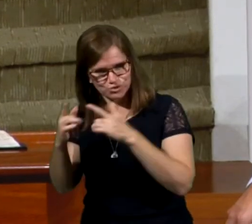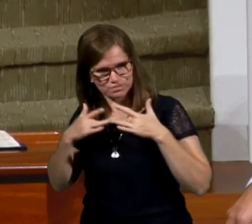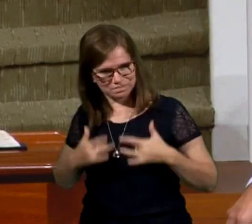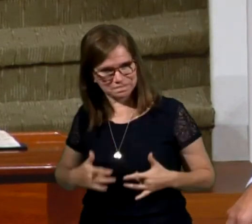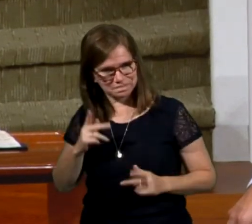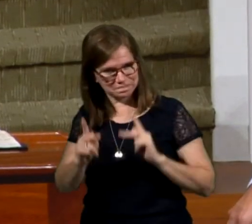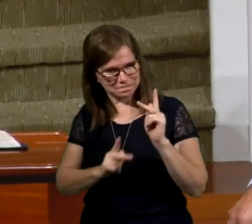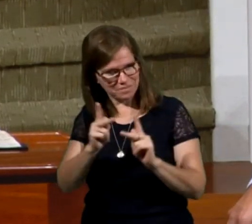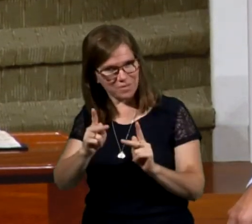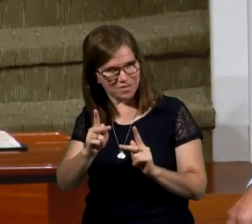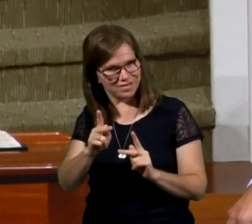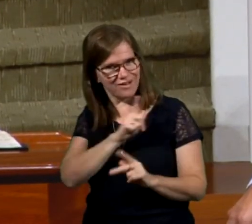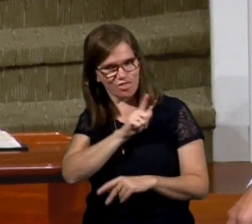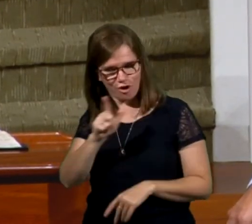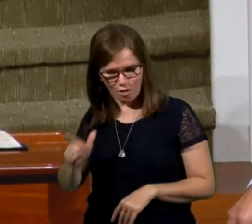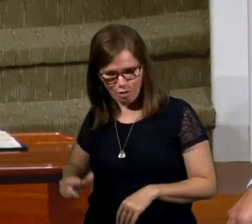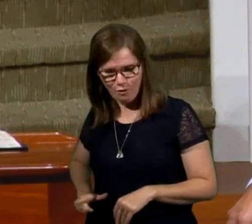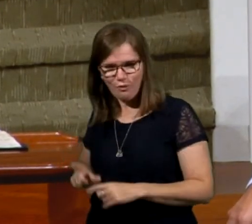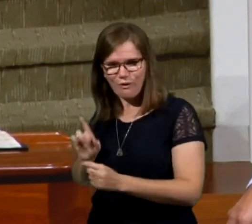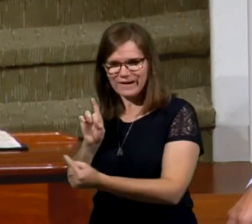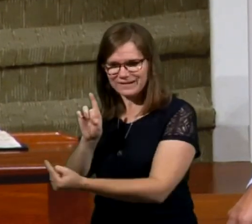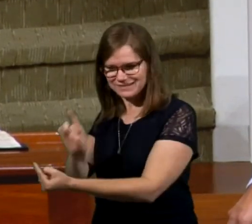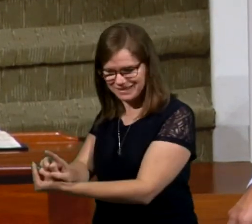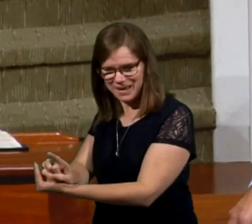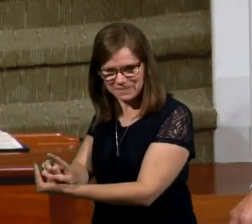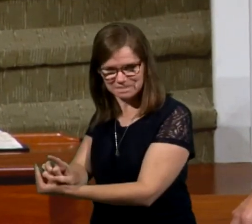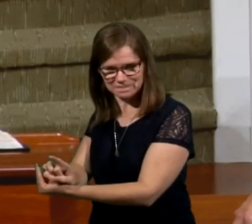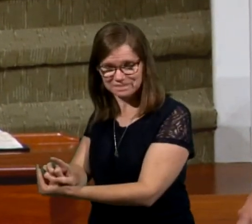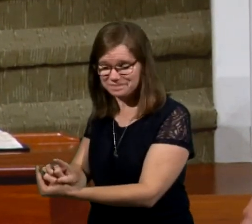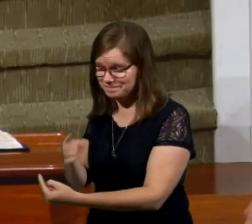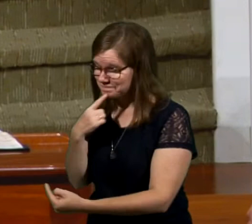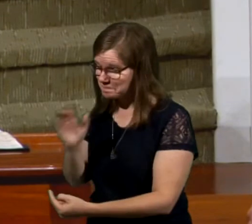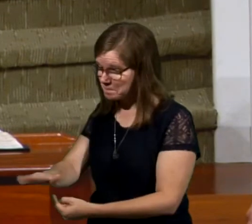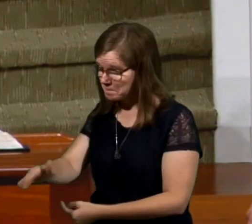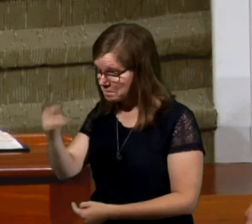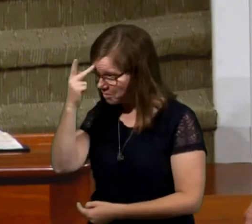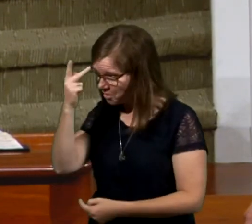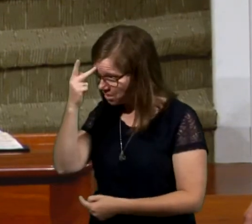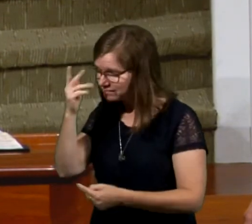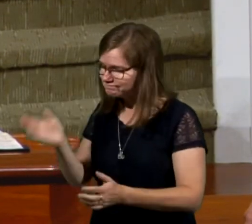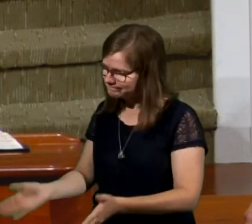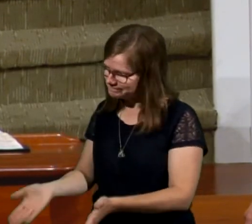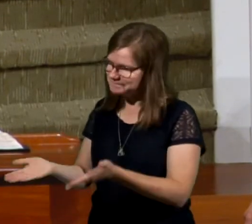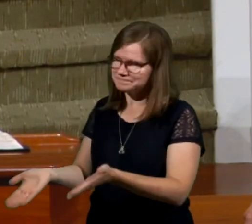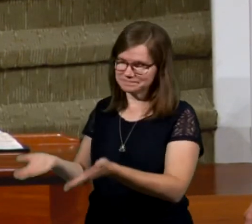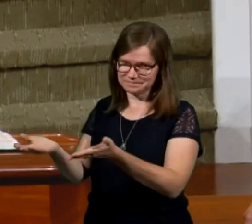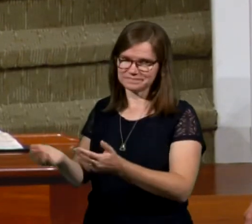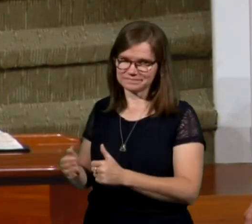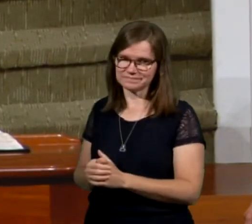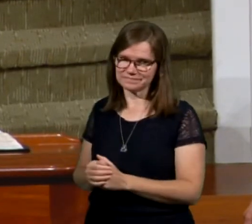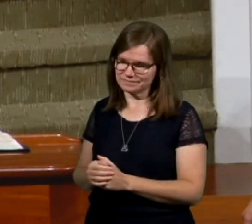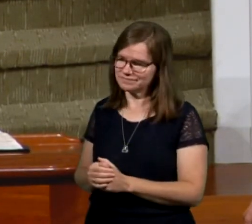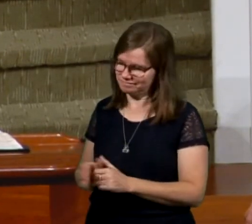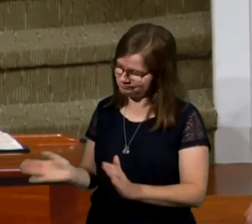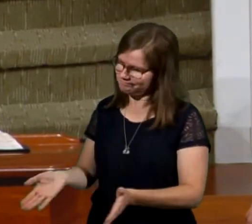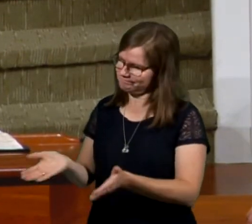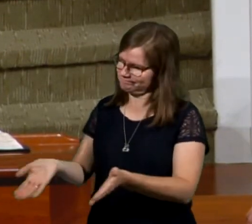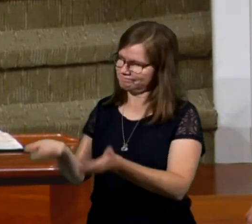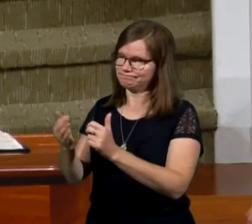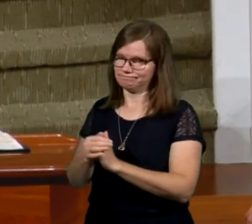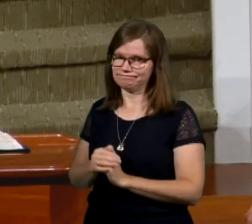Bible says the Lord came. And he said, Paul, be of good cheer. Be of good cheer.